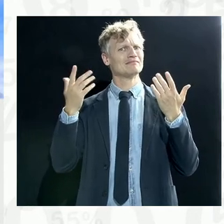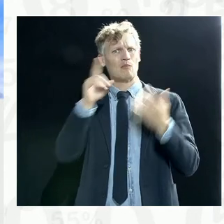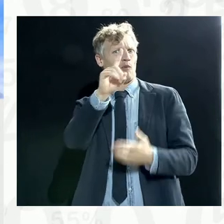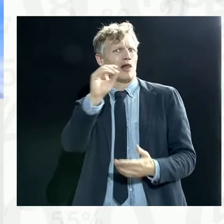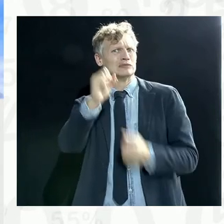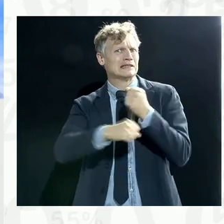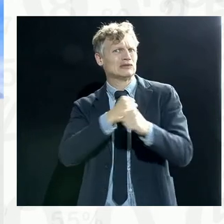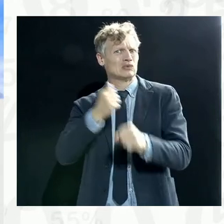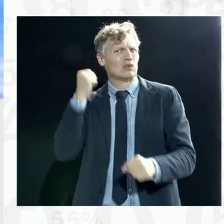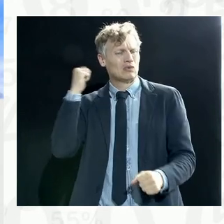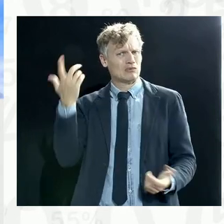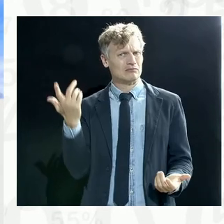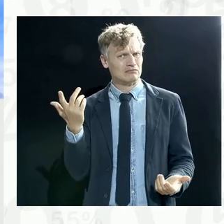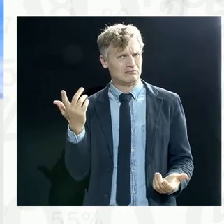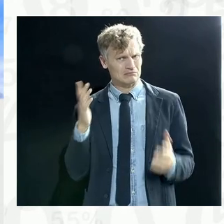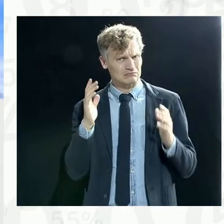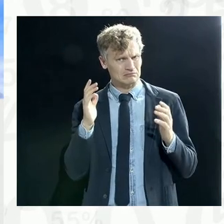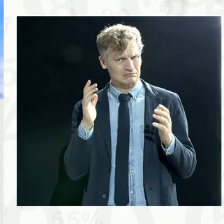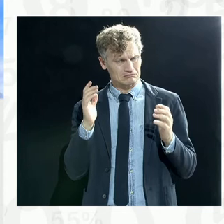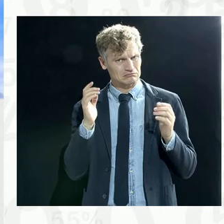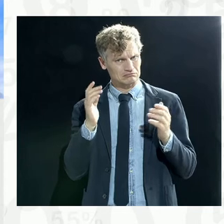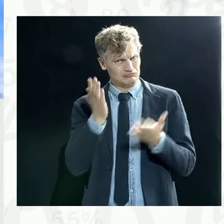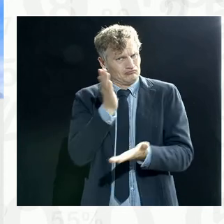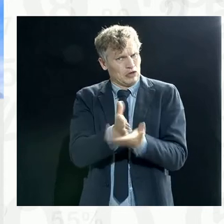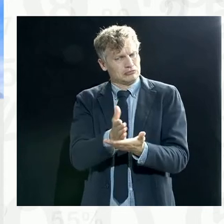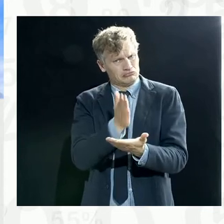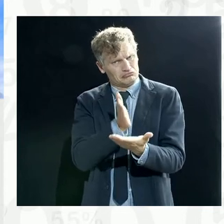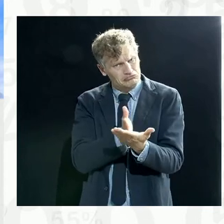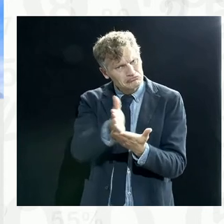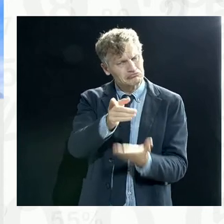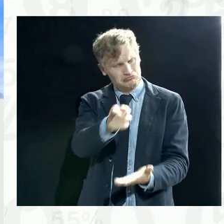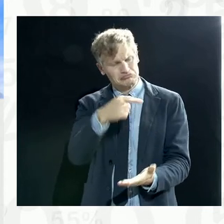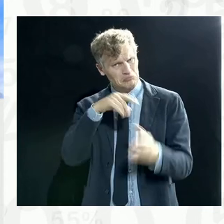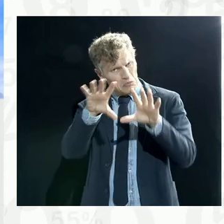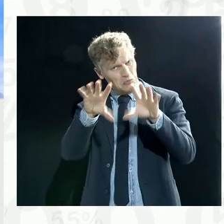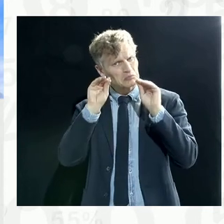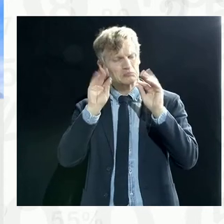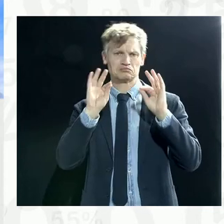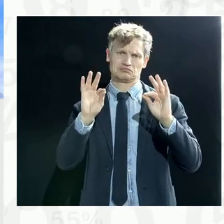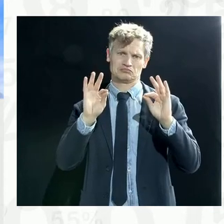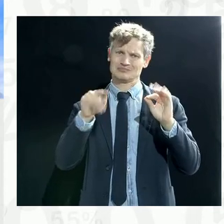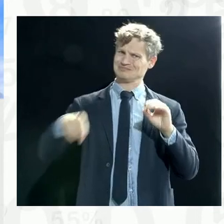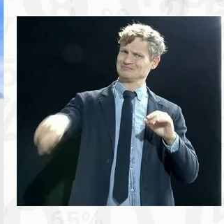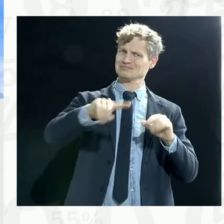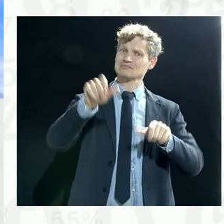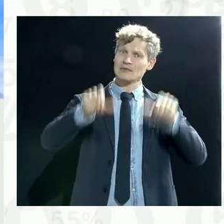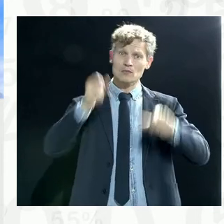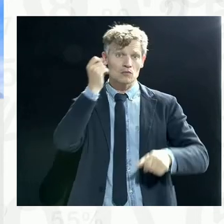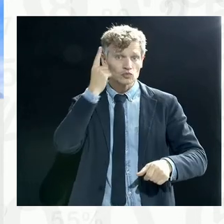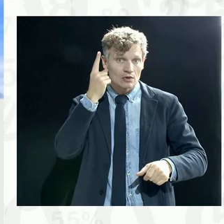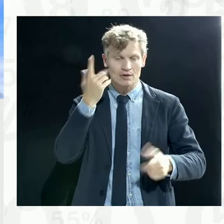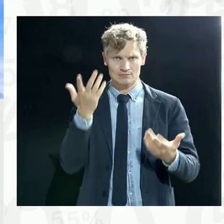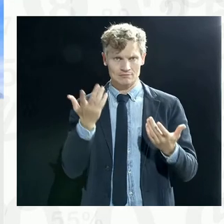where people themselves can understand how the data are produced and how they are used and how they are protected. And